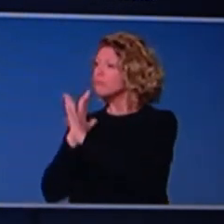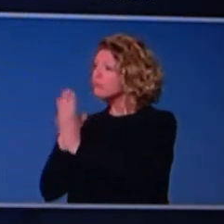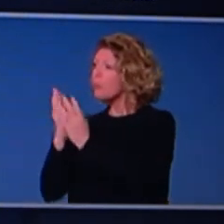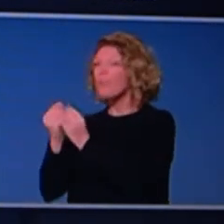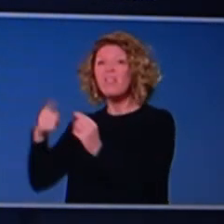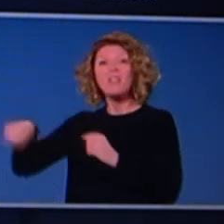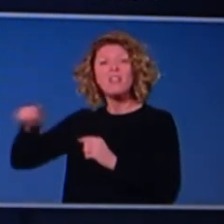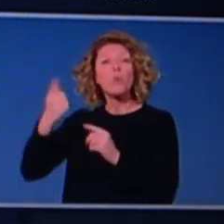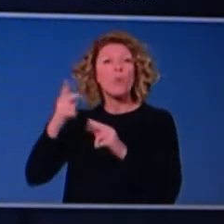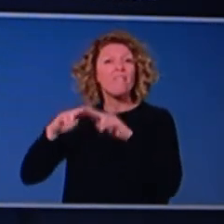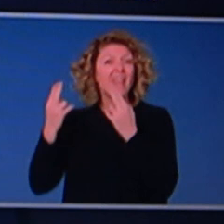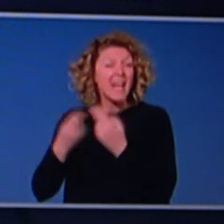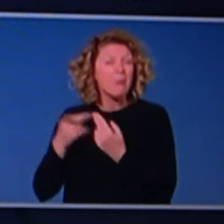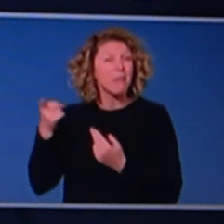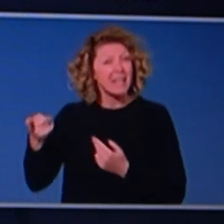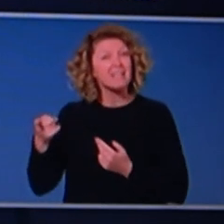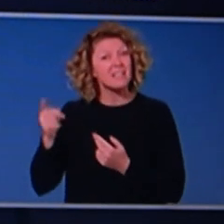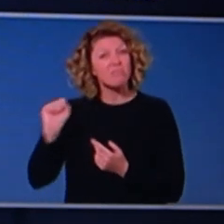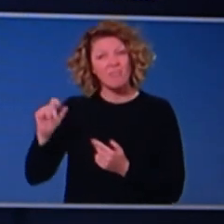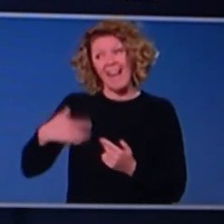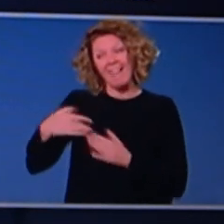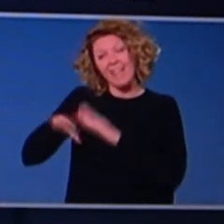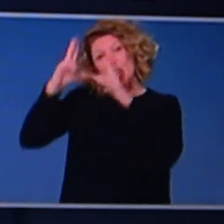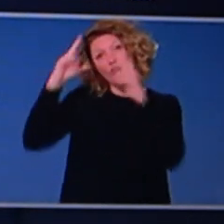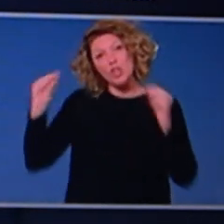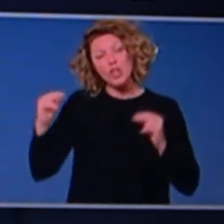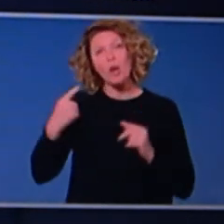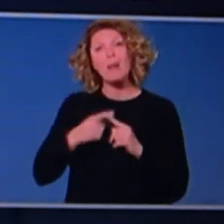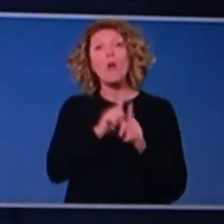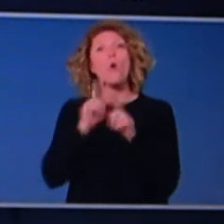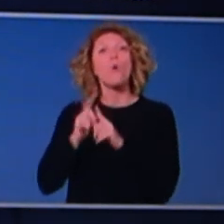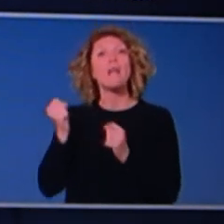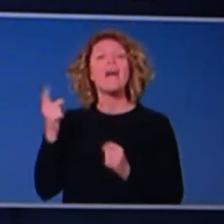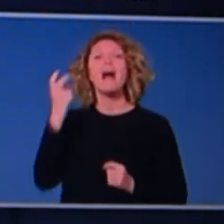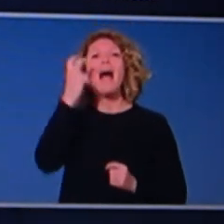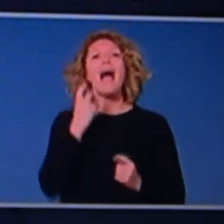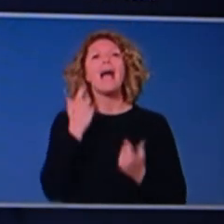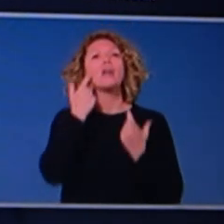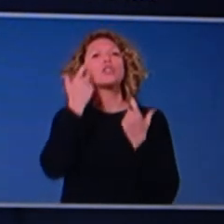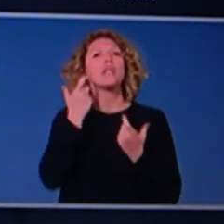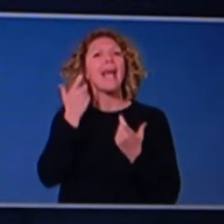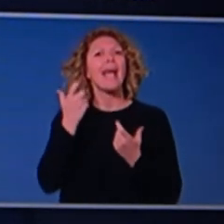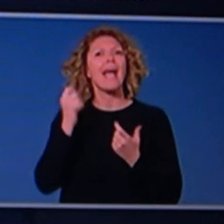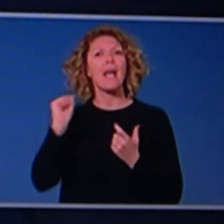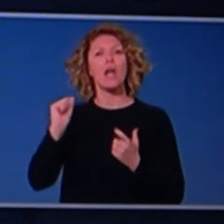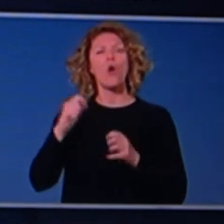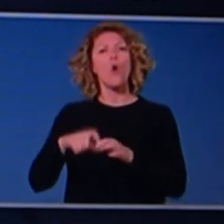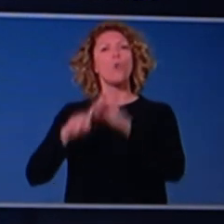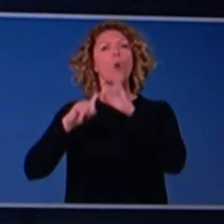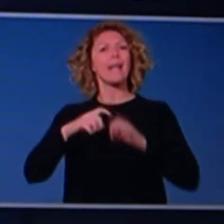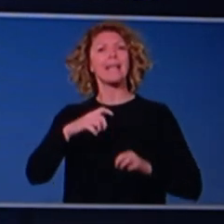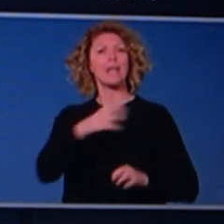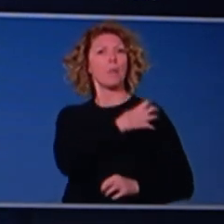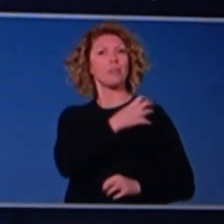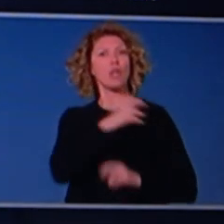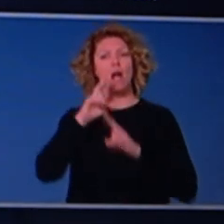from particularly Nepean Health, uh, and the Aged Care Quality and Safety Commissioner was on the call with me last night in discussions with the,